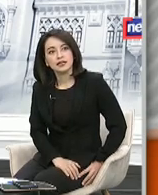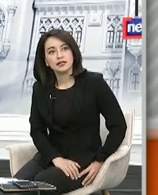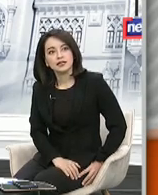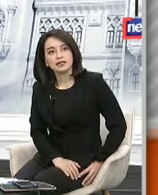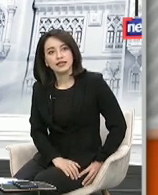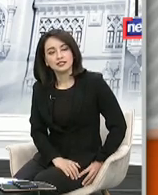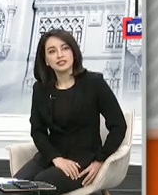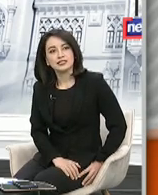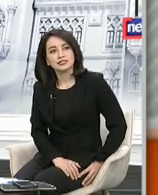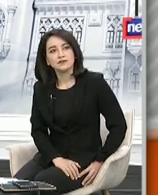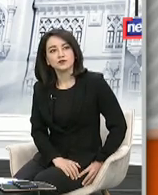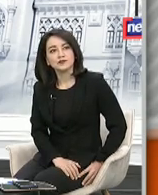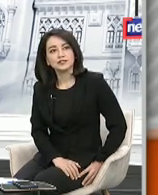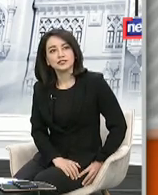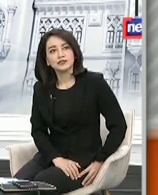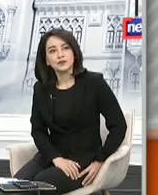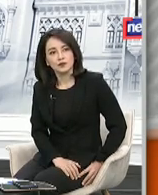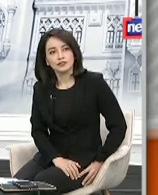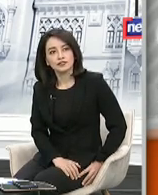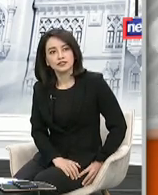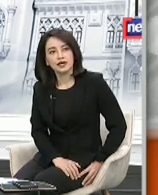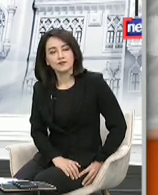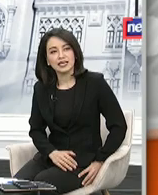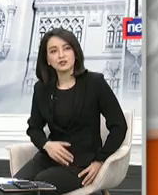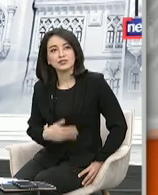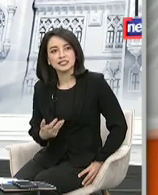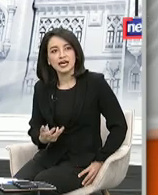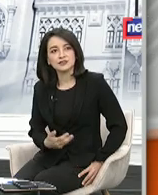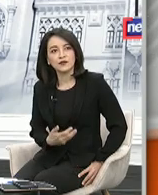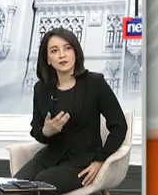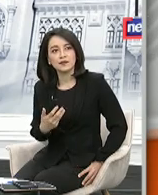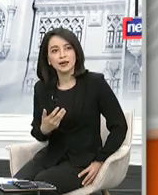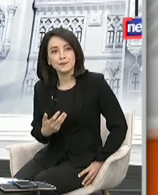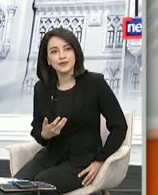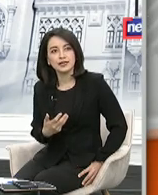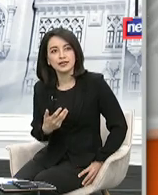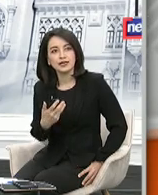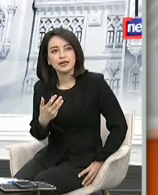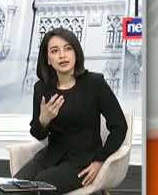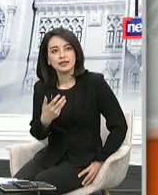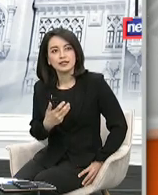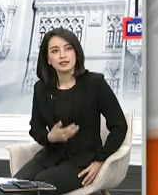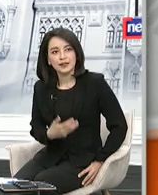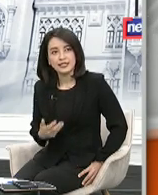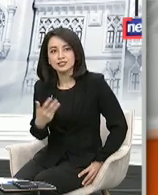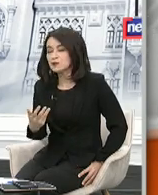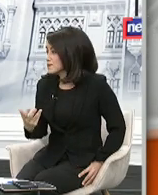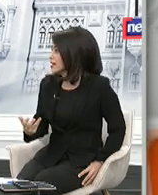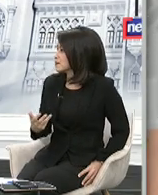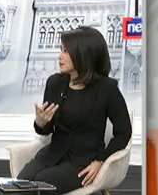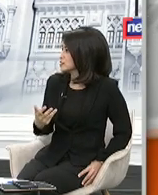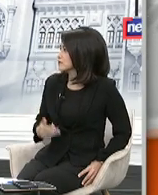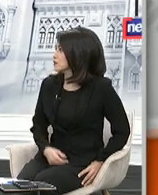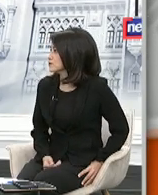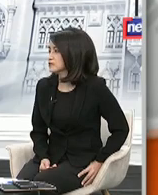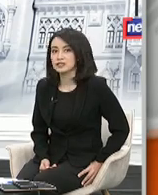The last sentence of Khun Abhisit was, I would like to resign from MP. But he still